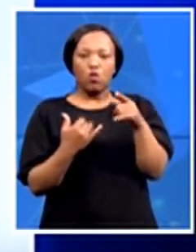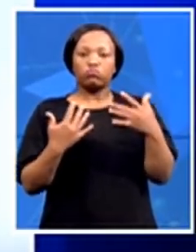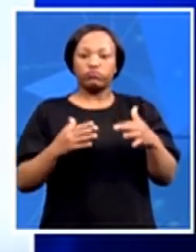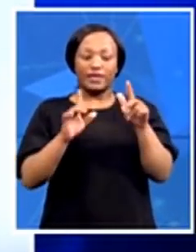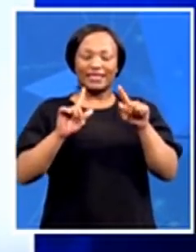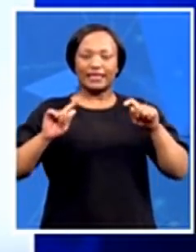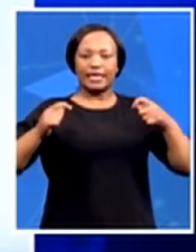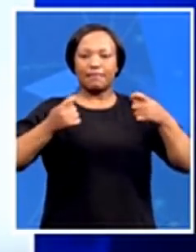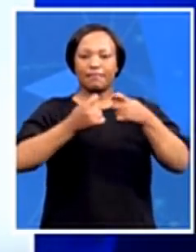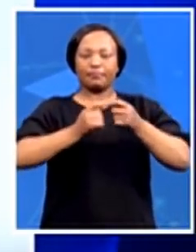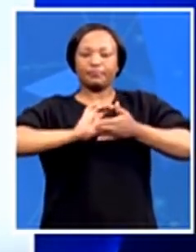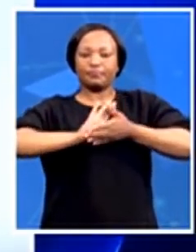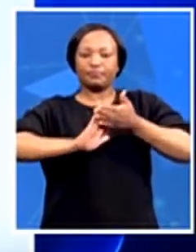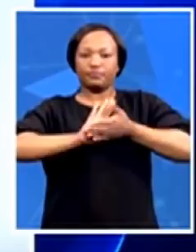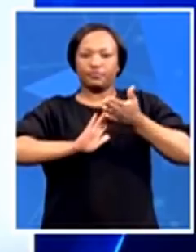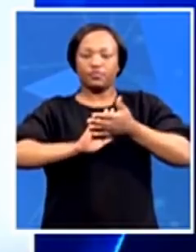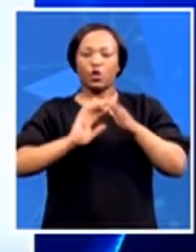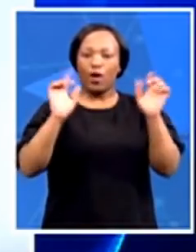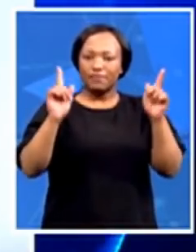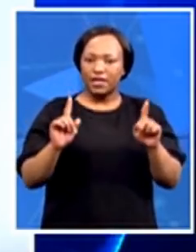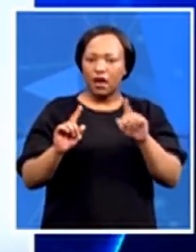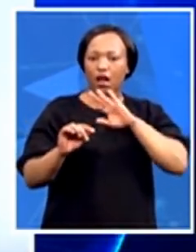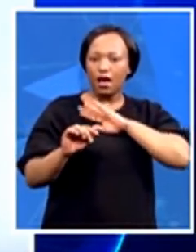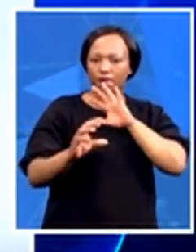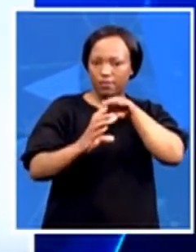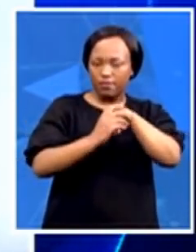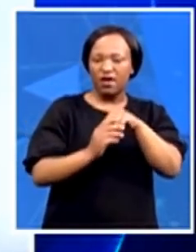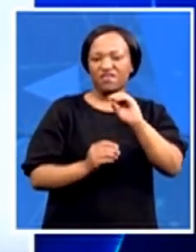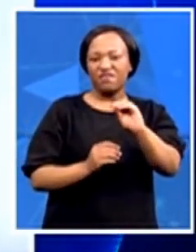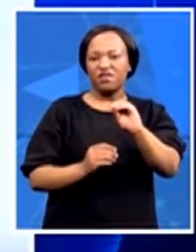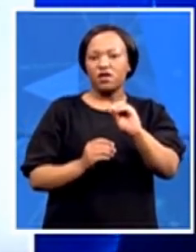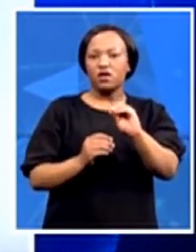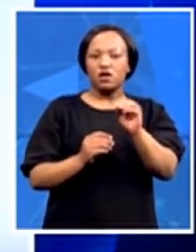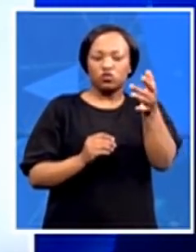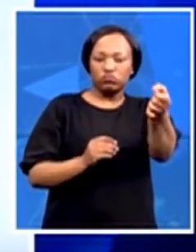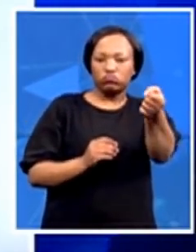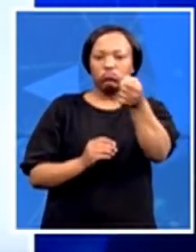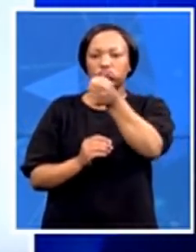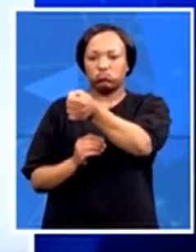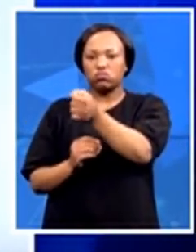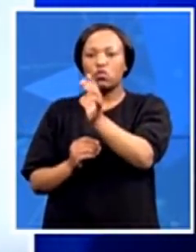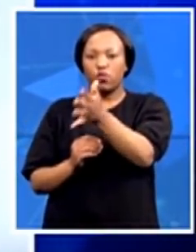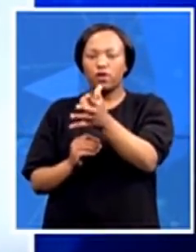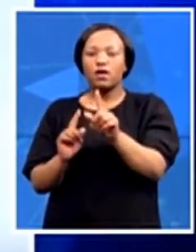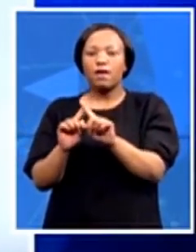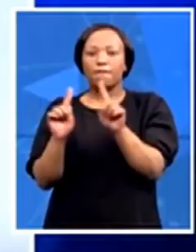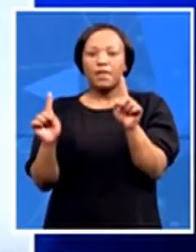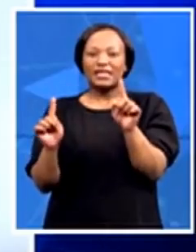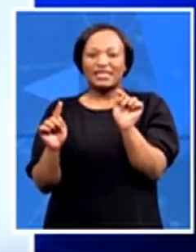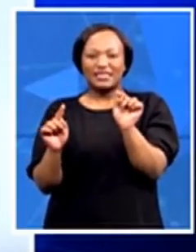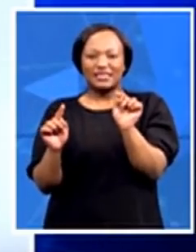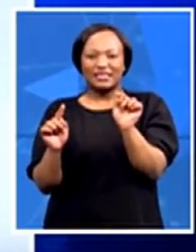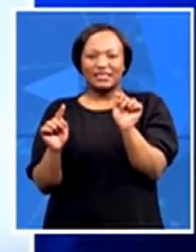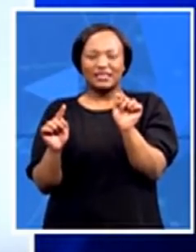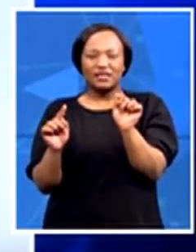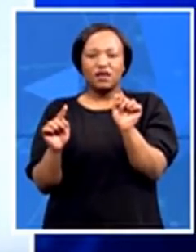forces. And these are not generally the troops that you would deploy internally. So this at least is not necessarily, for the moment, replacing troops in South